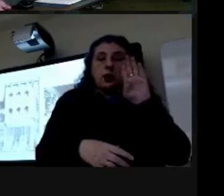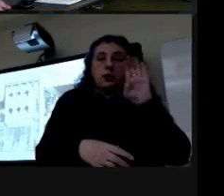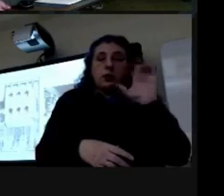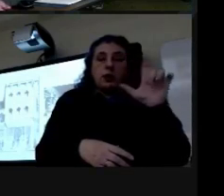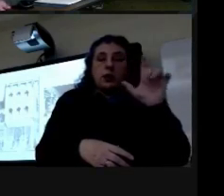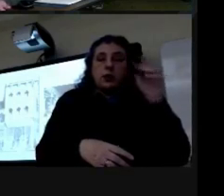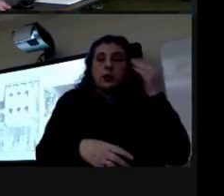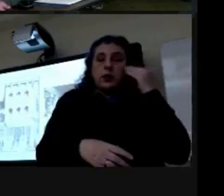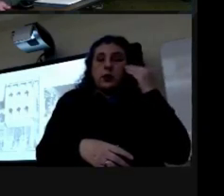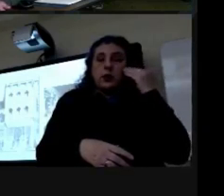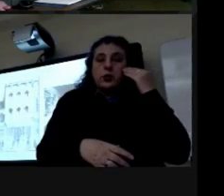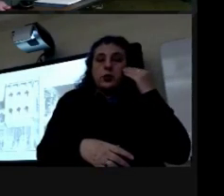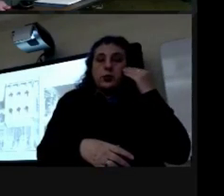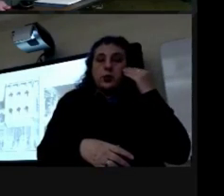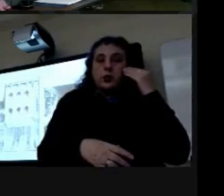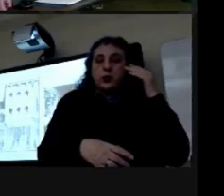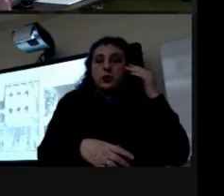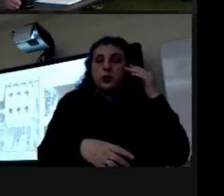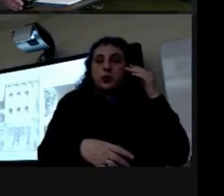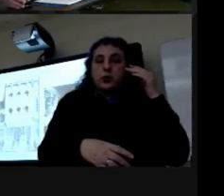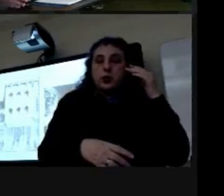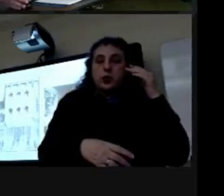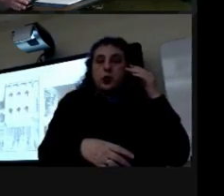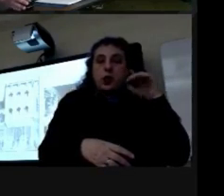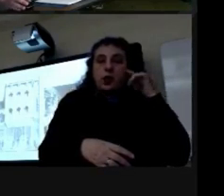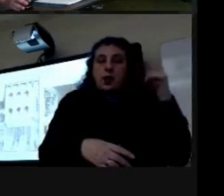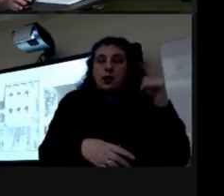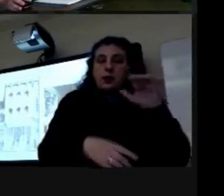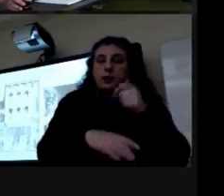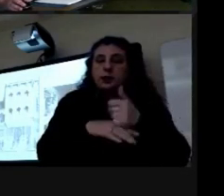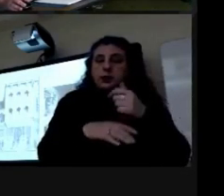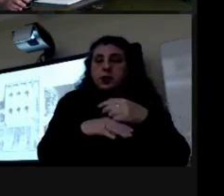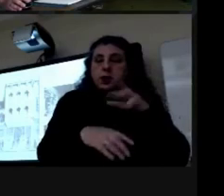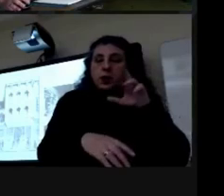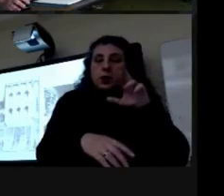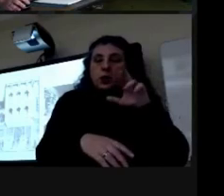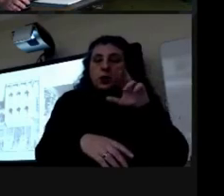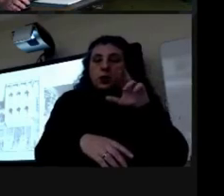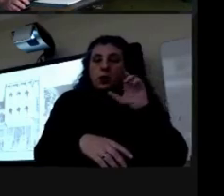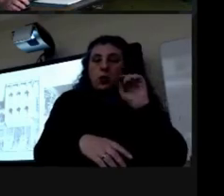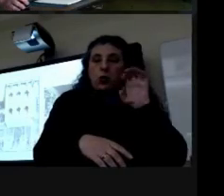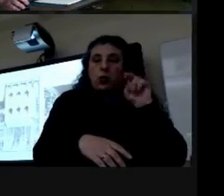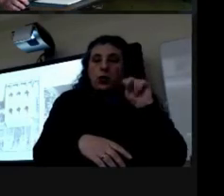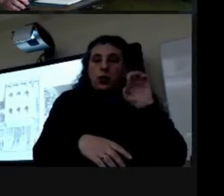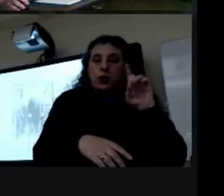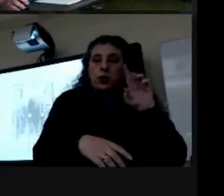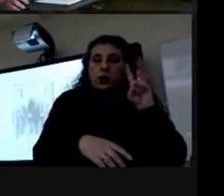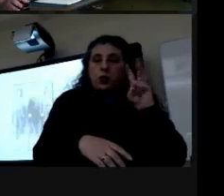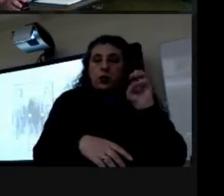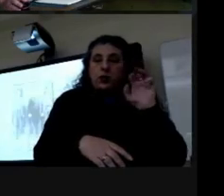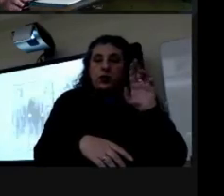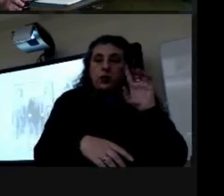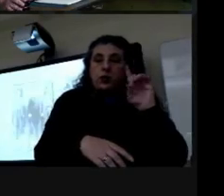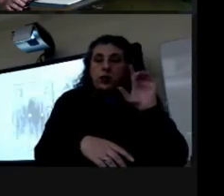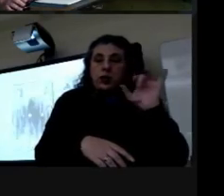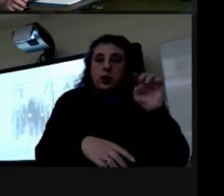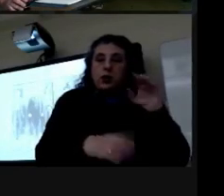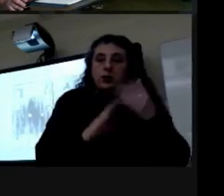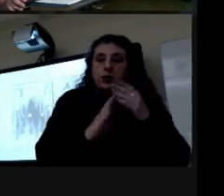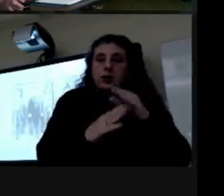based on the movie for dillard um and dillard became known as the veteran druggist he was one of the most